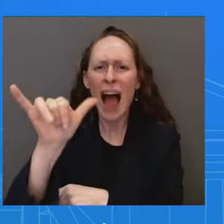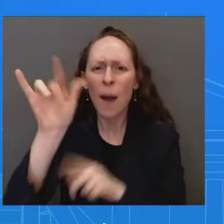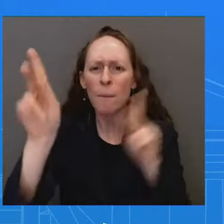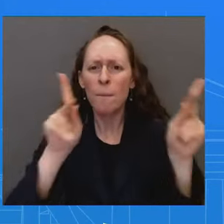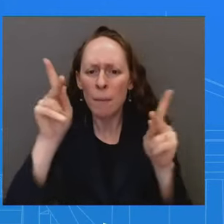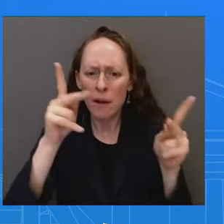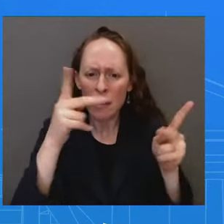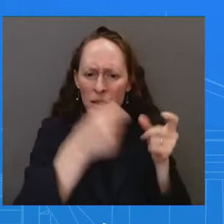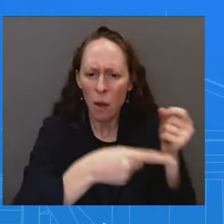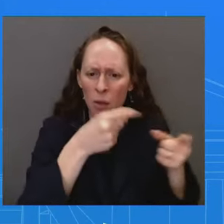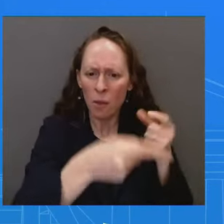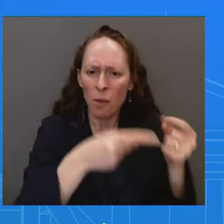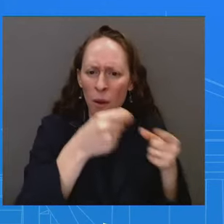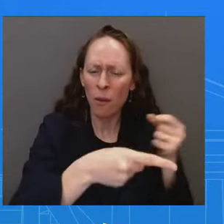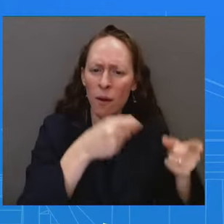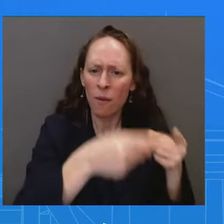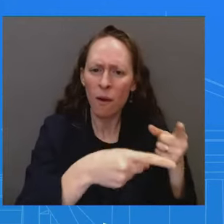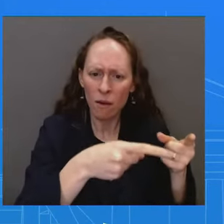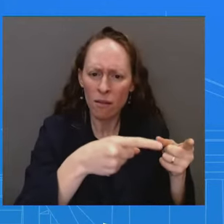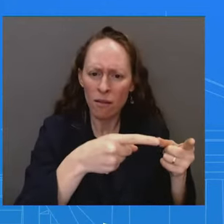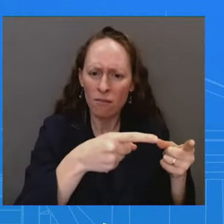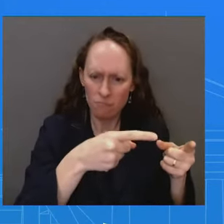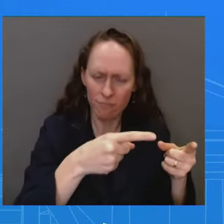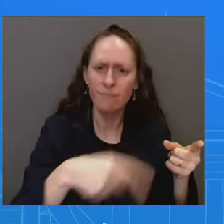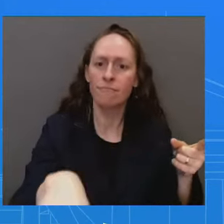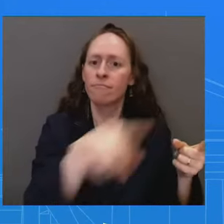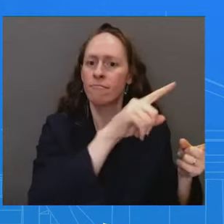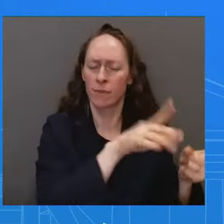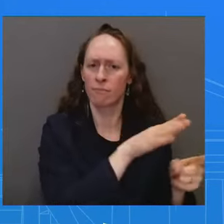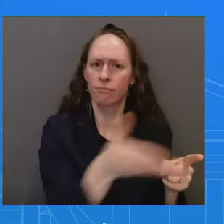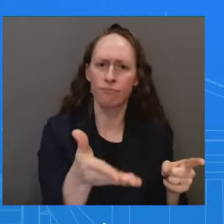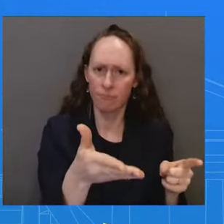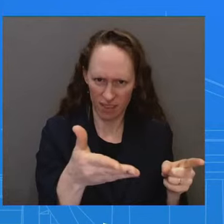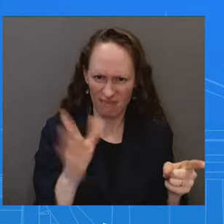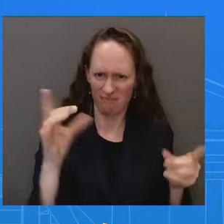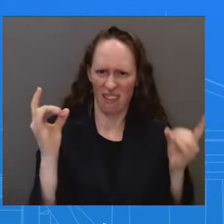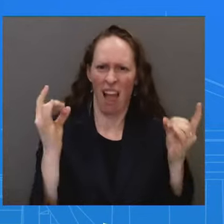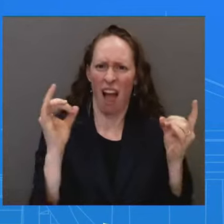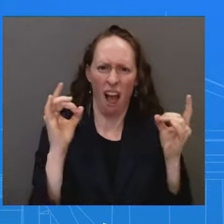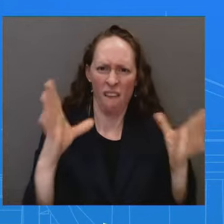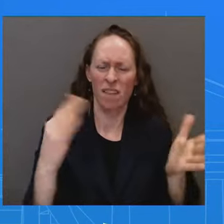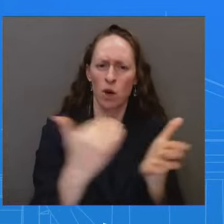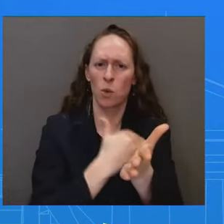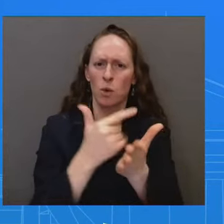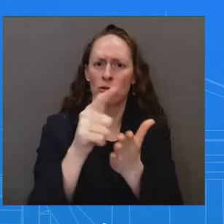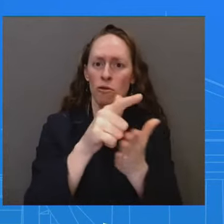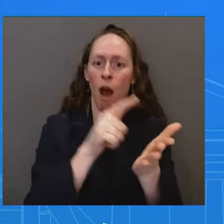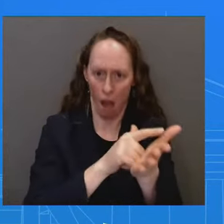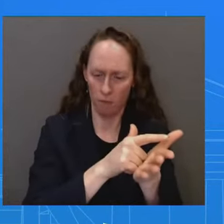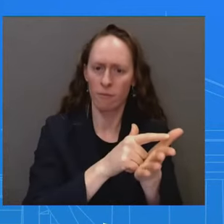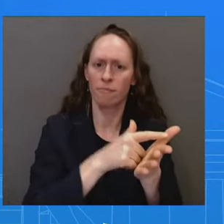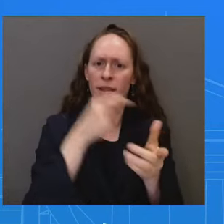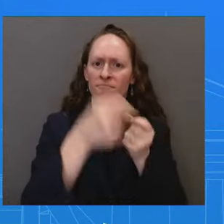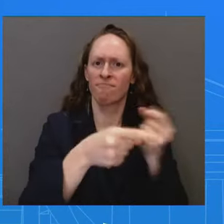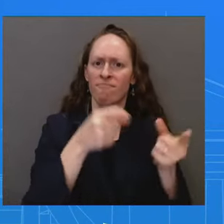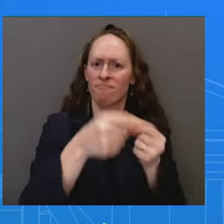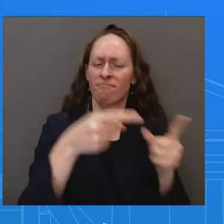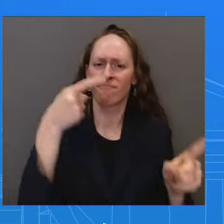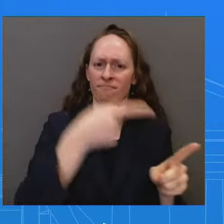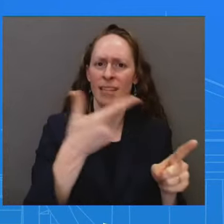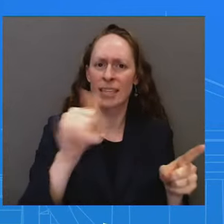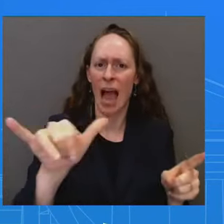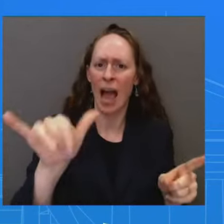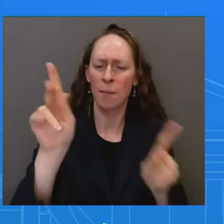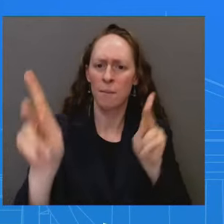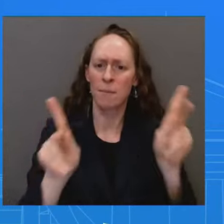hateful law against gay people, are you mulling any, um, actions against the government of Burundi for-for these hateful statements? I